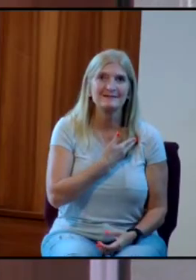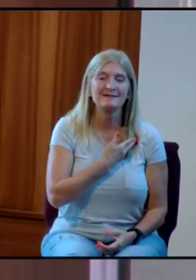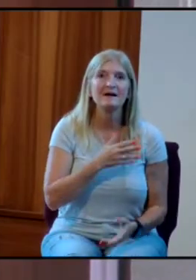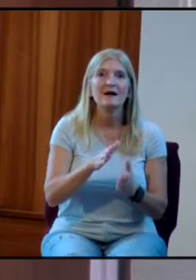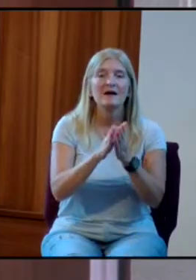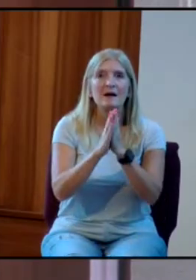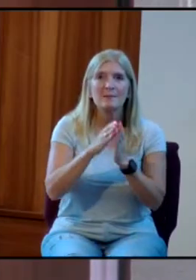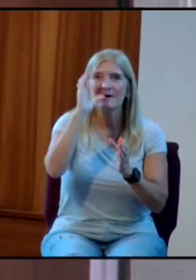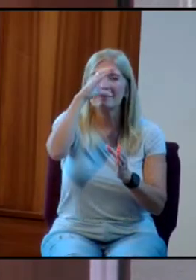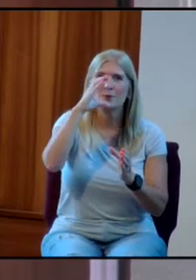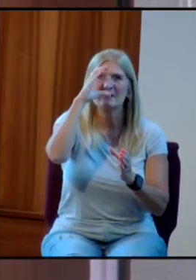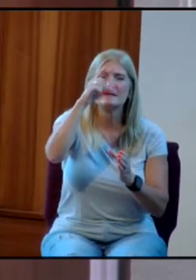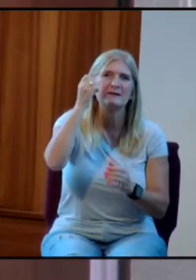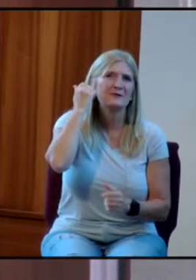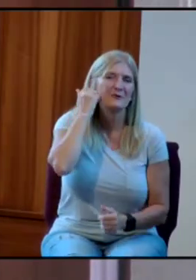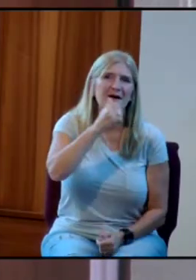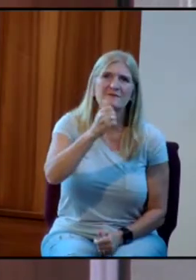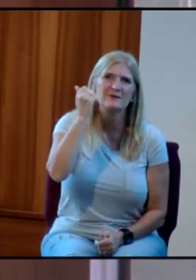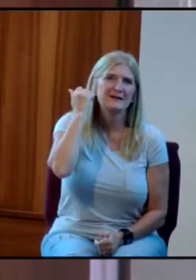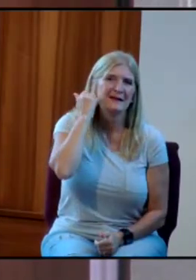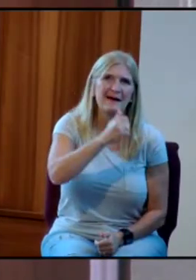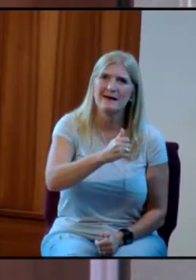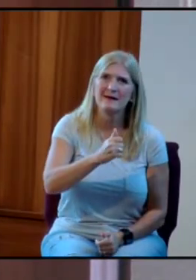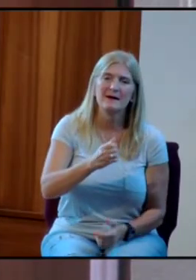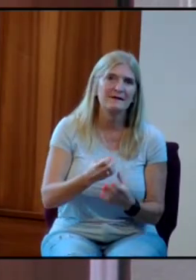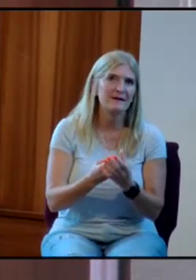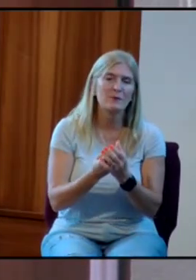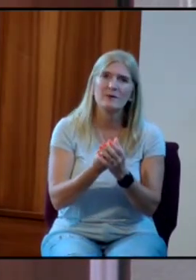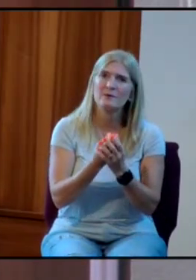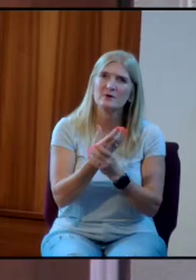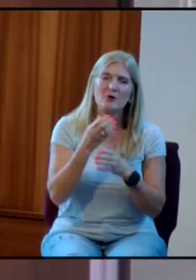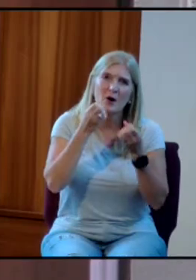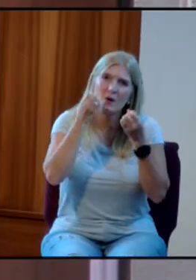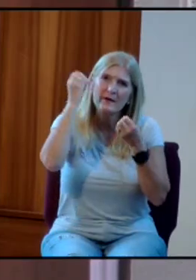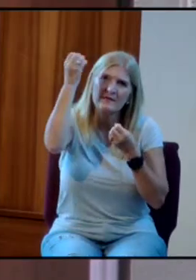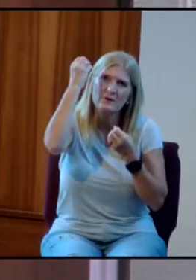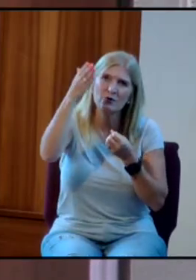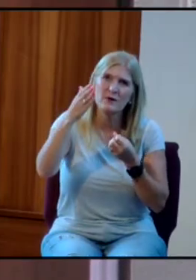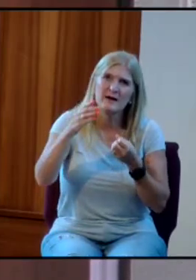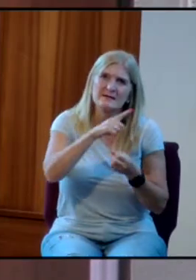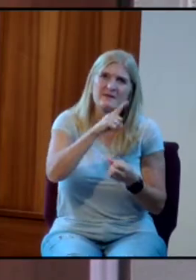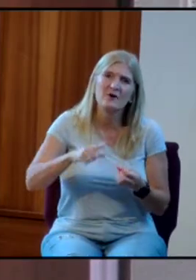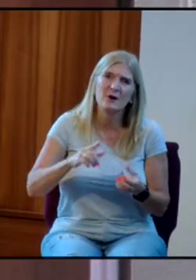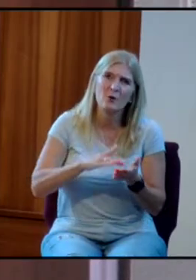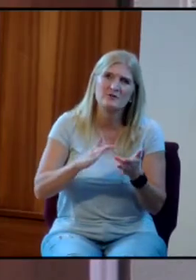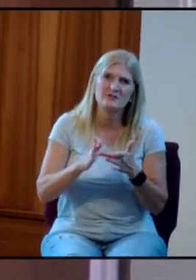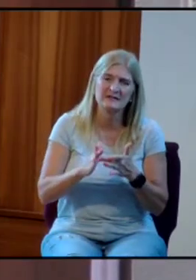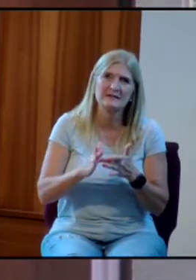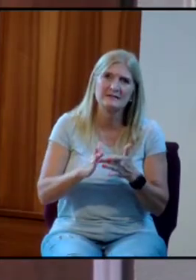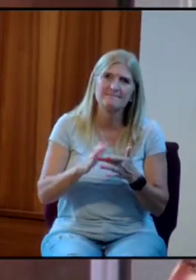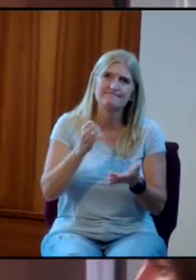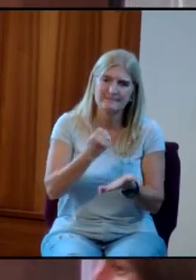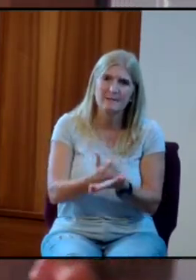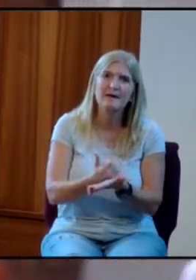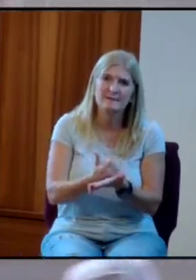pray that we'd seek you day by day and we would grow in the grace and knowledge of our Lord and Savior, Jesus Christ. Amen.